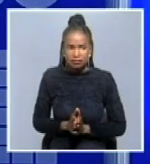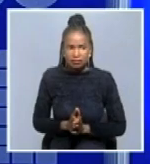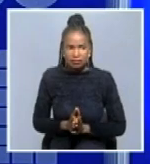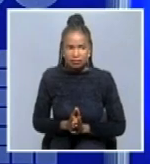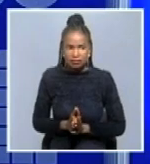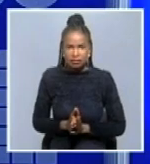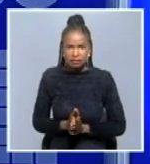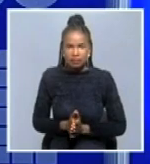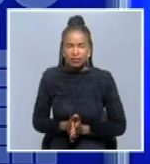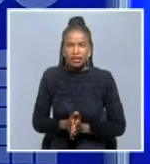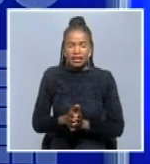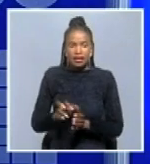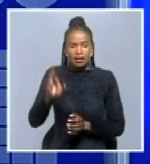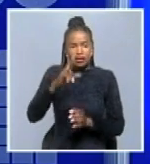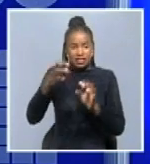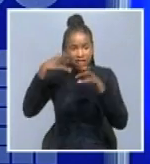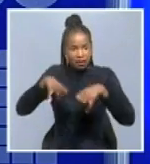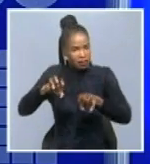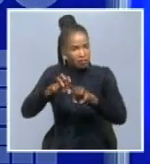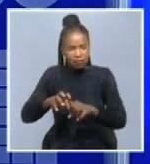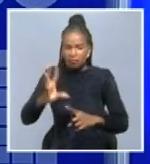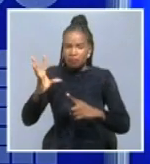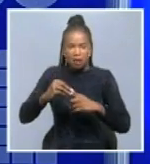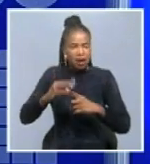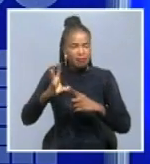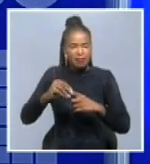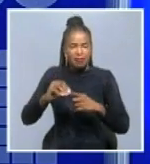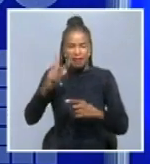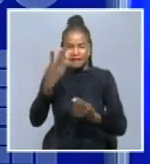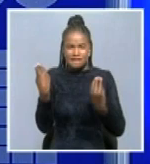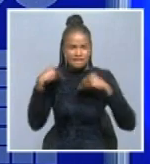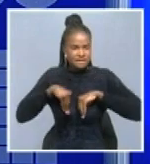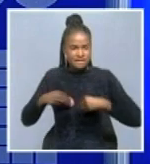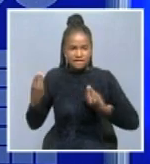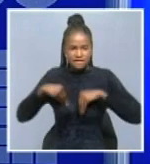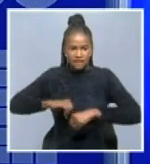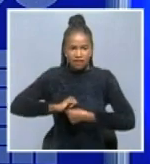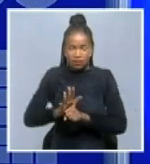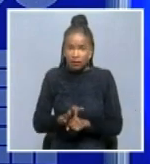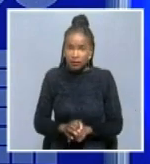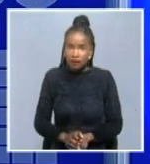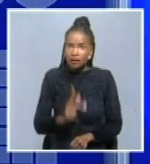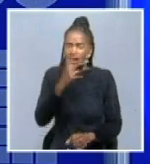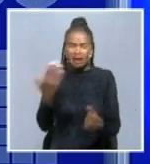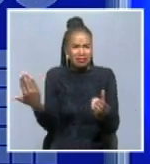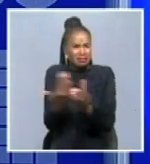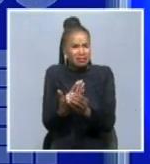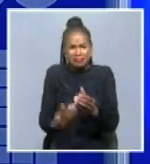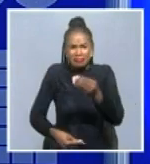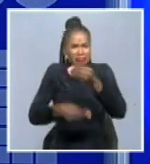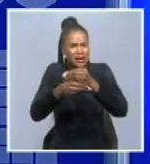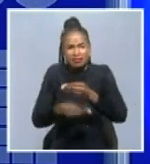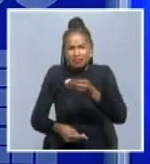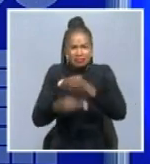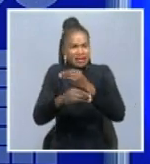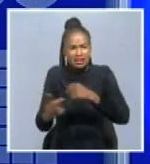Now, the Irongo region has become the epicenter for COVID-19 infections, with new cases being recorded almost every